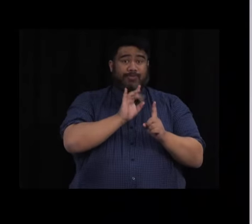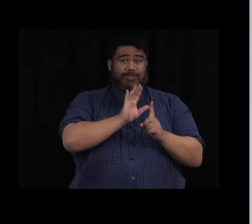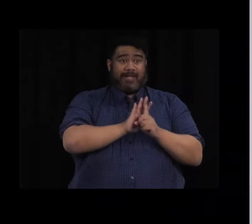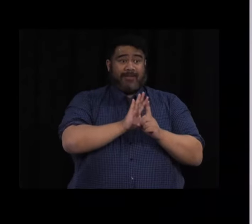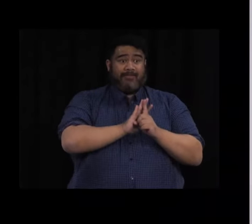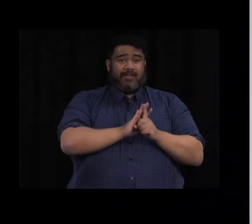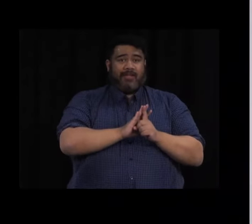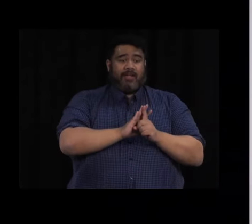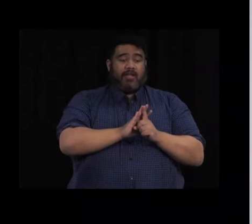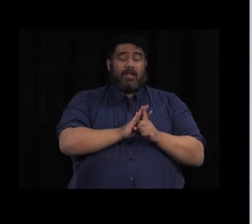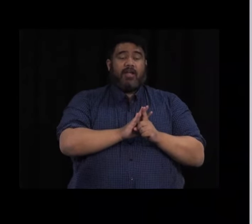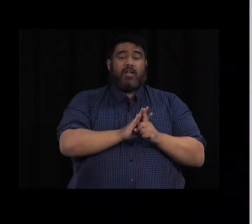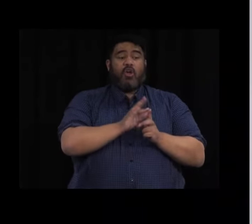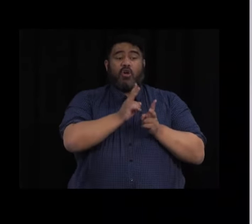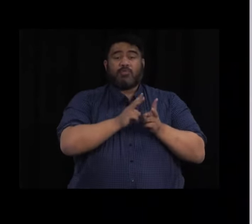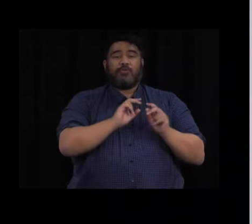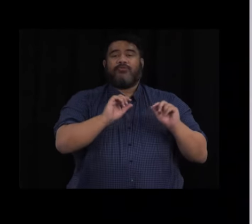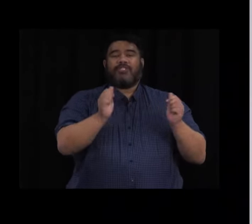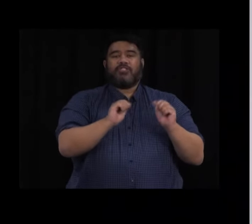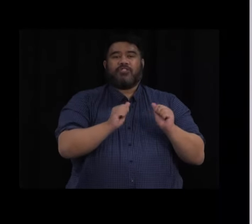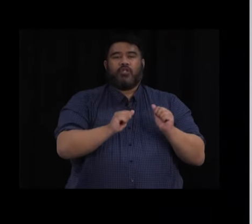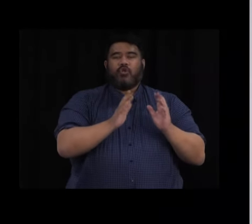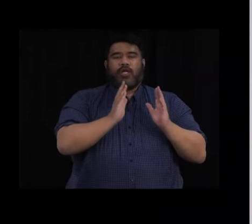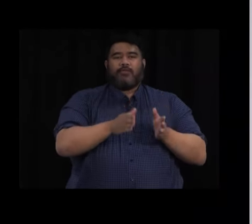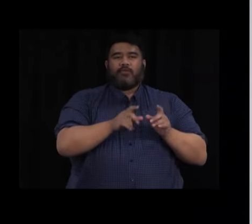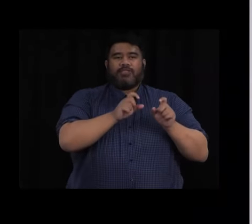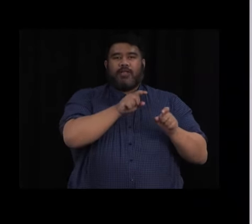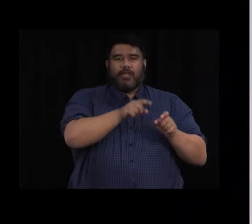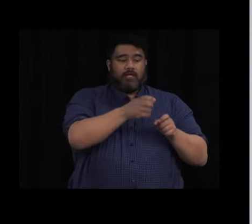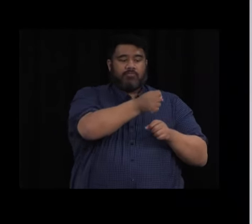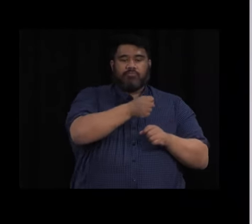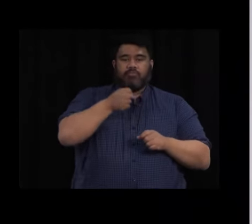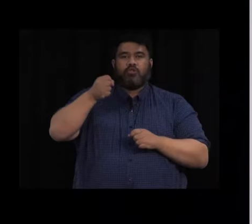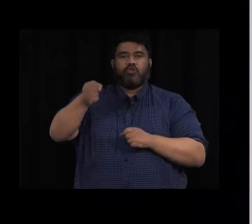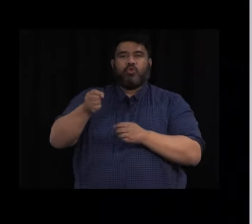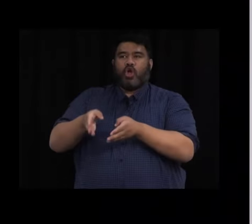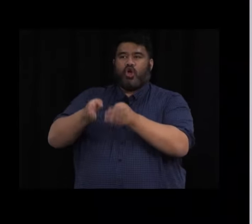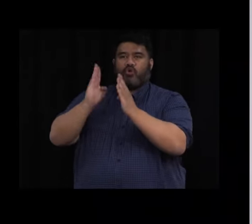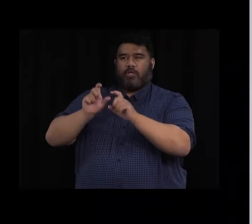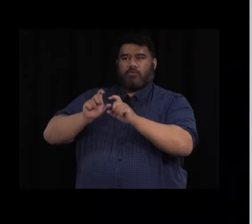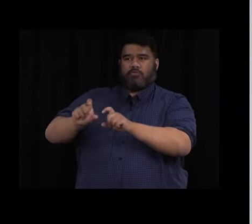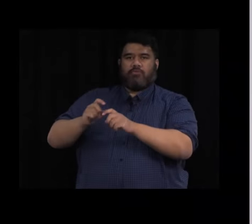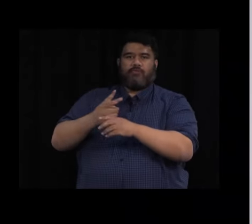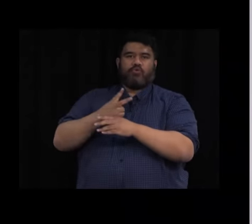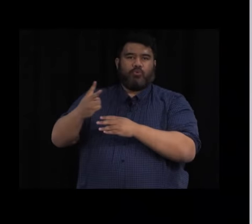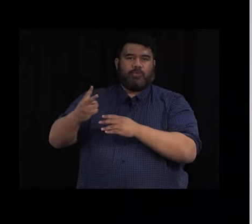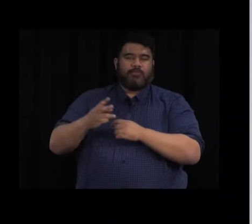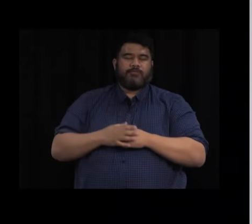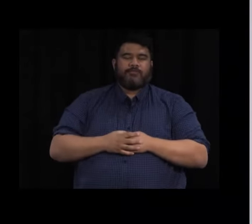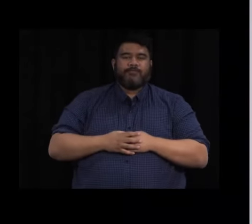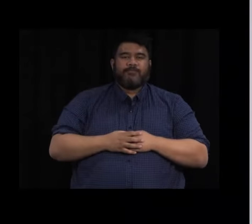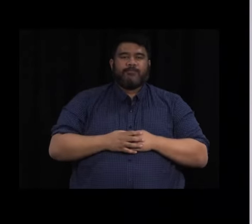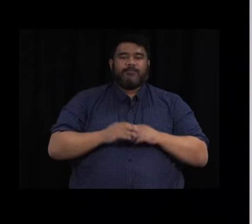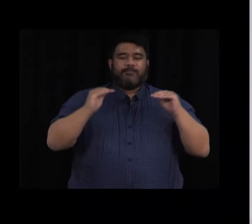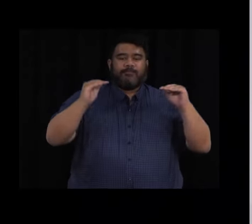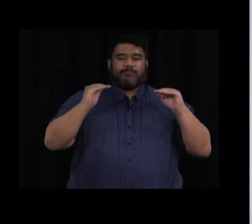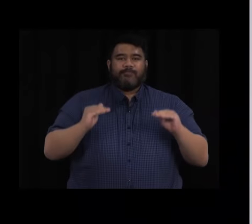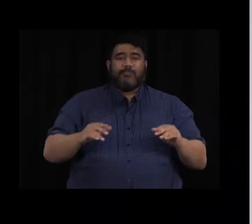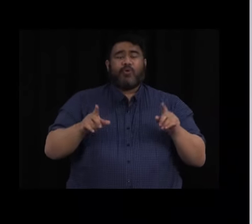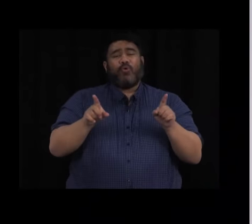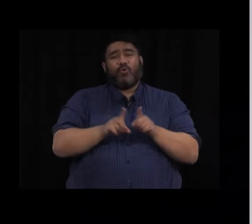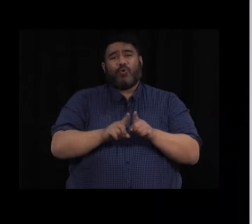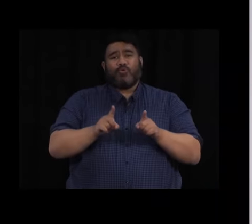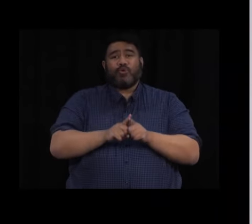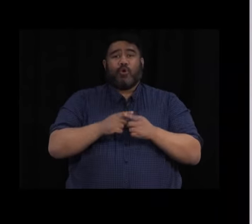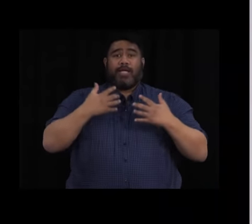hospital-level care and is going to a managed isolation facility. And finally, a shout-out, it's great to